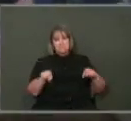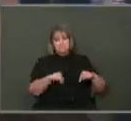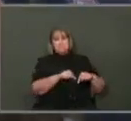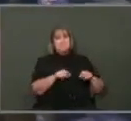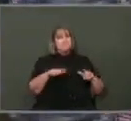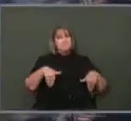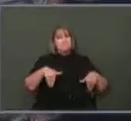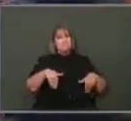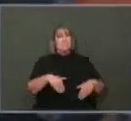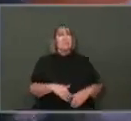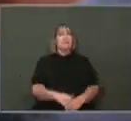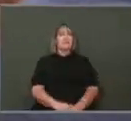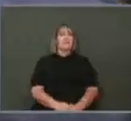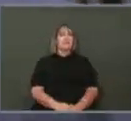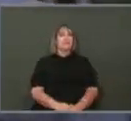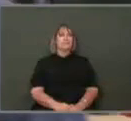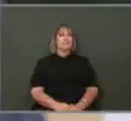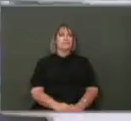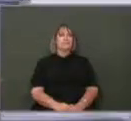Yes, sir. Thank you.